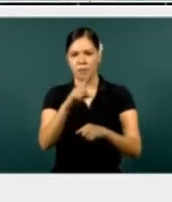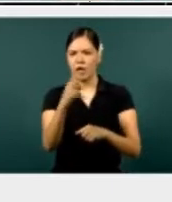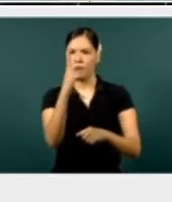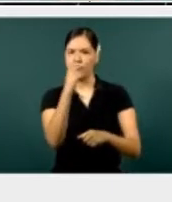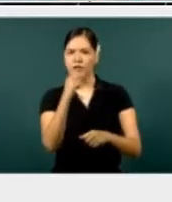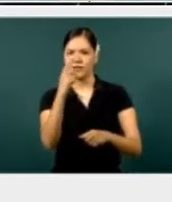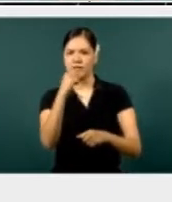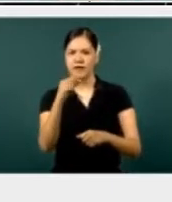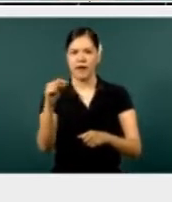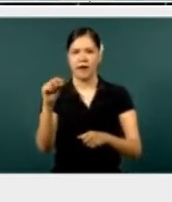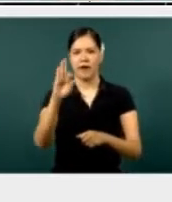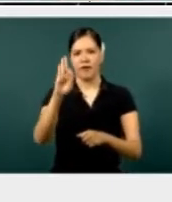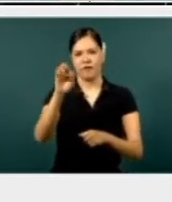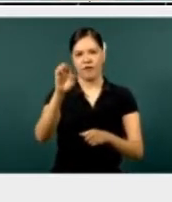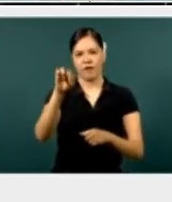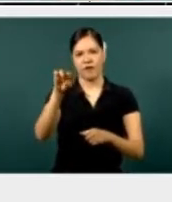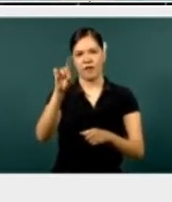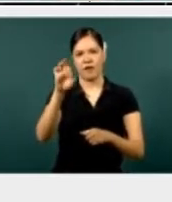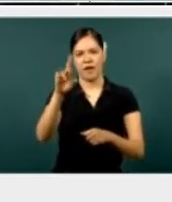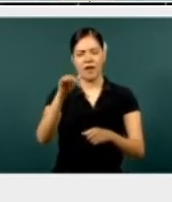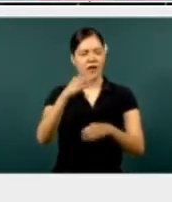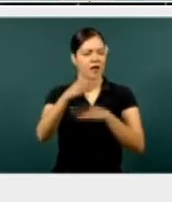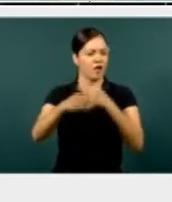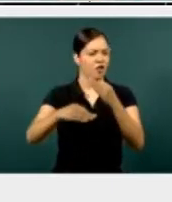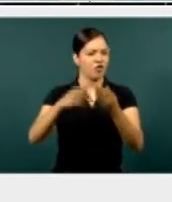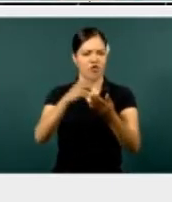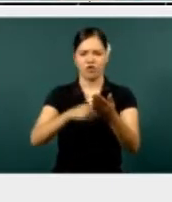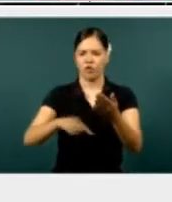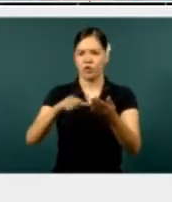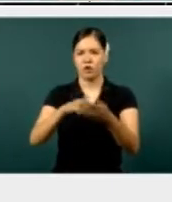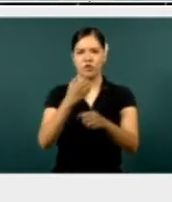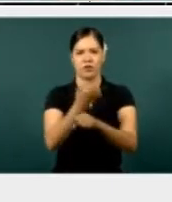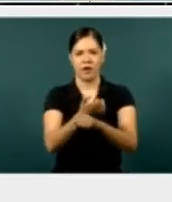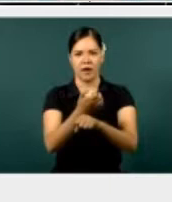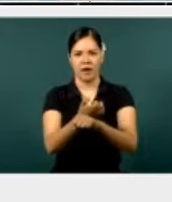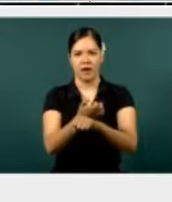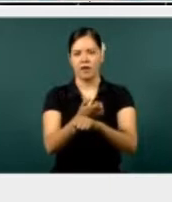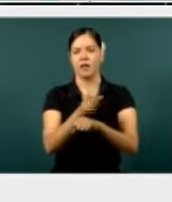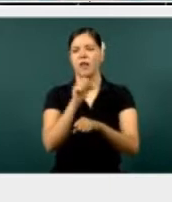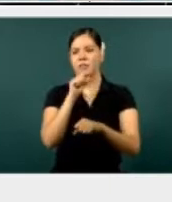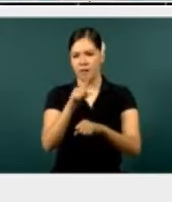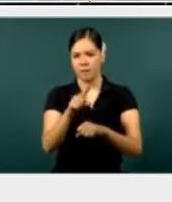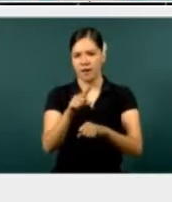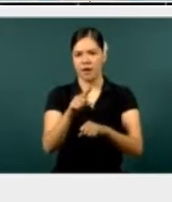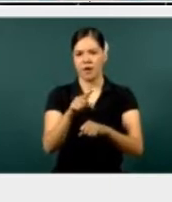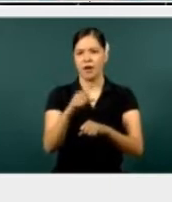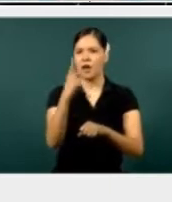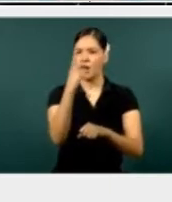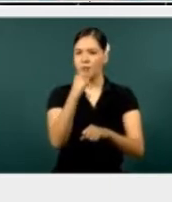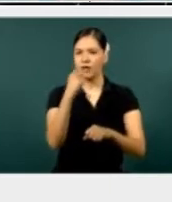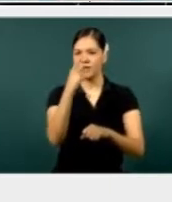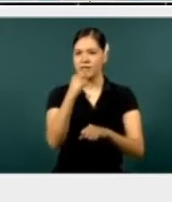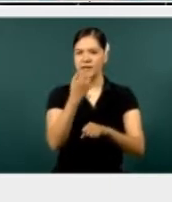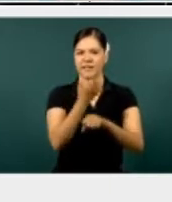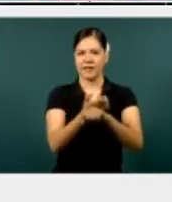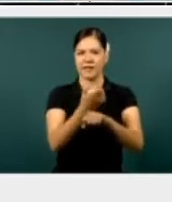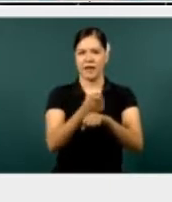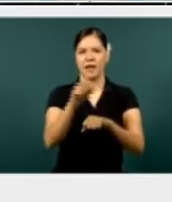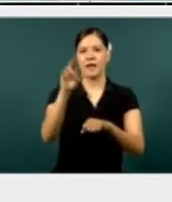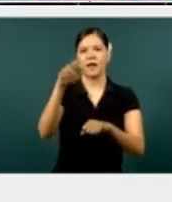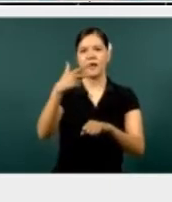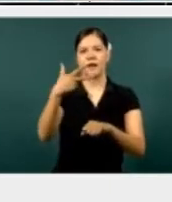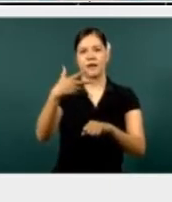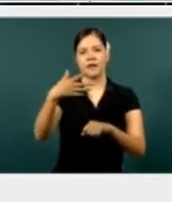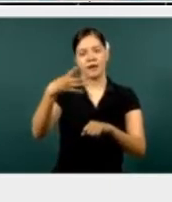police also has a presence in six municipalities of the state. And the attorney state,